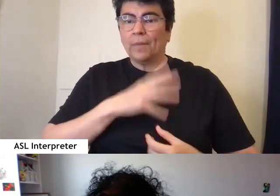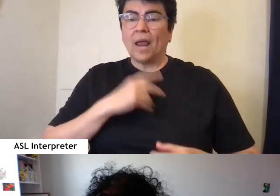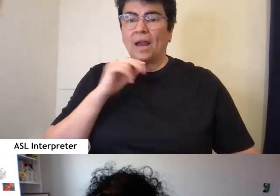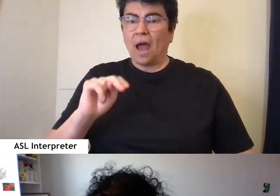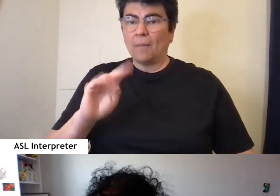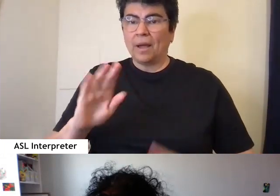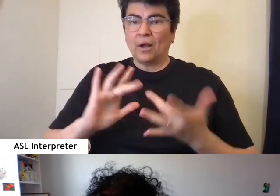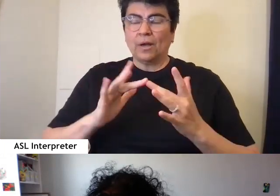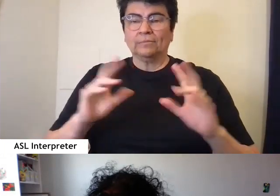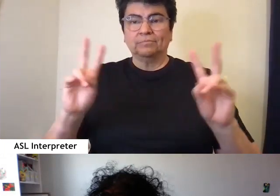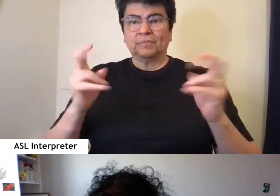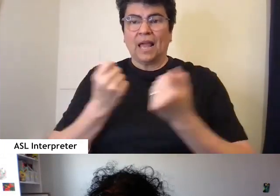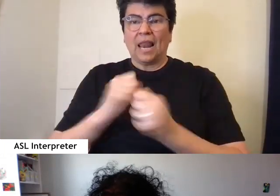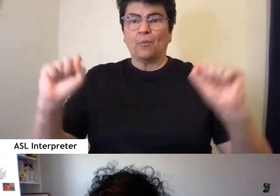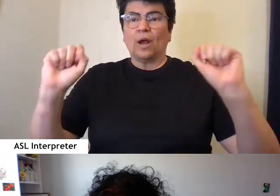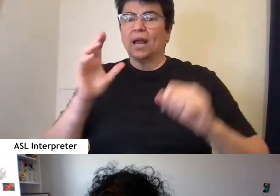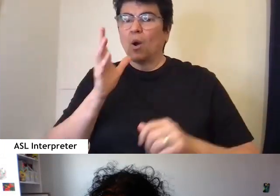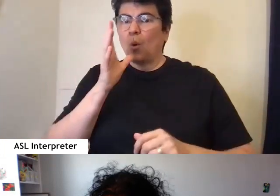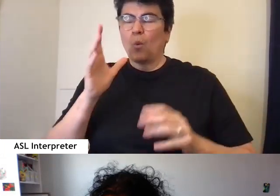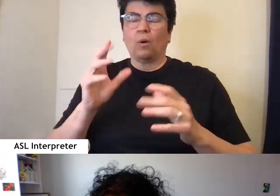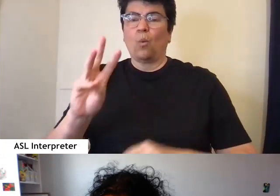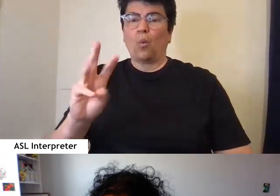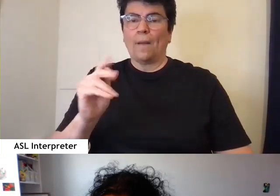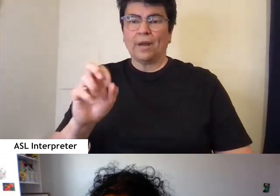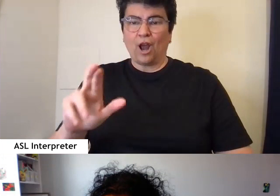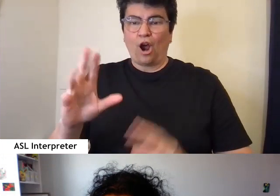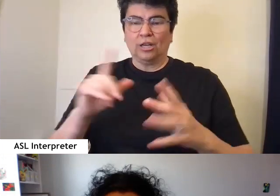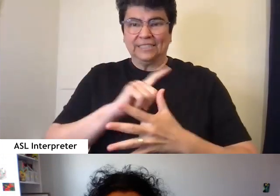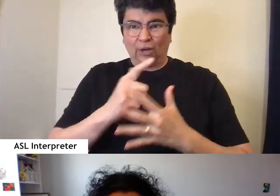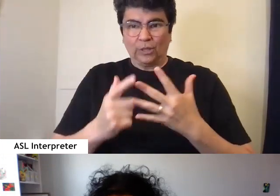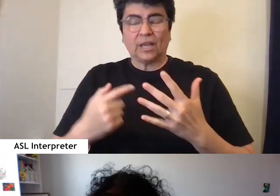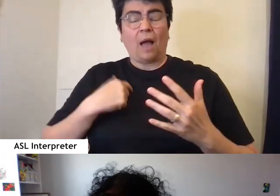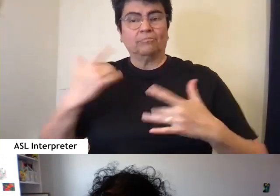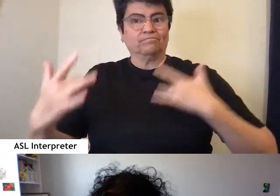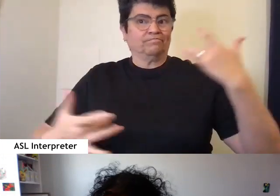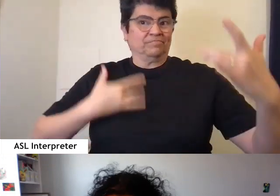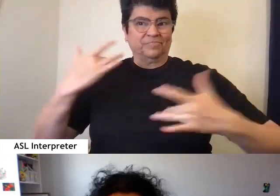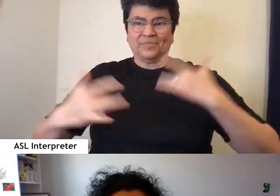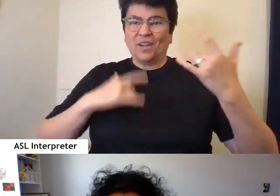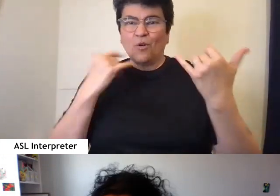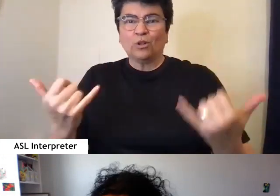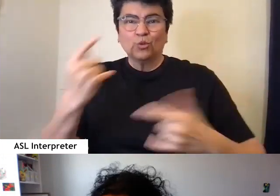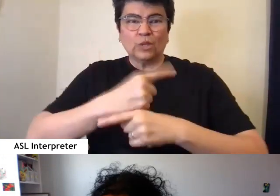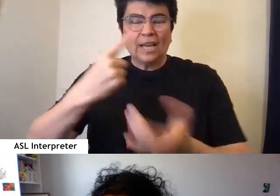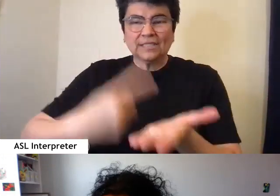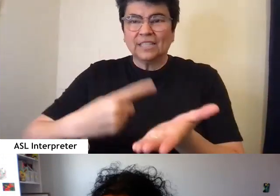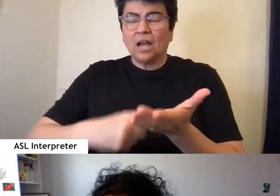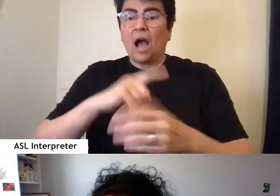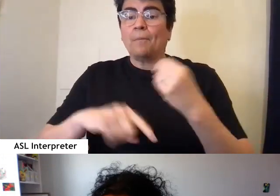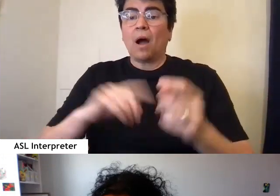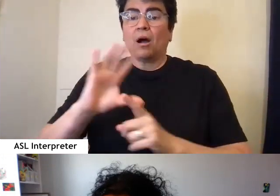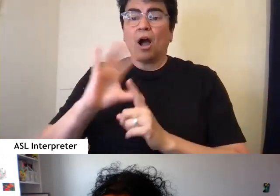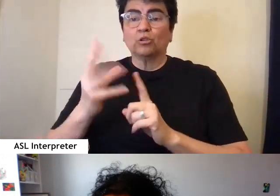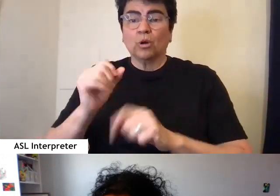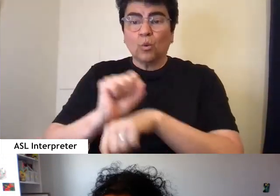Networks Liberating Webinars series. I am extremely excited for today's discussion on cultural